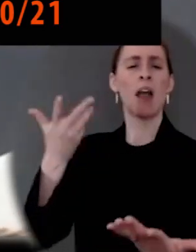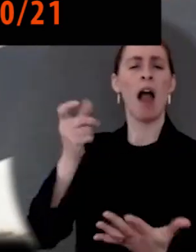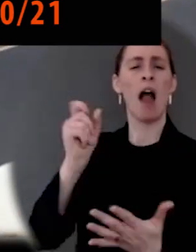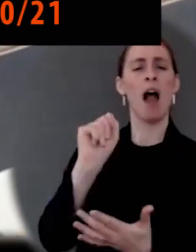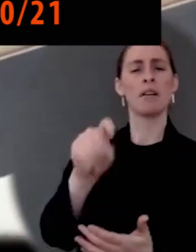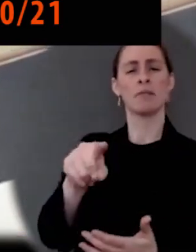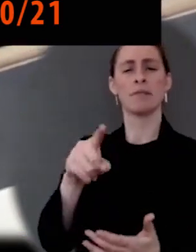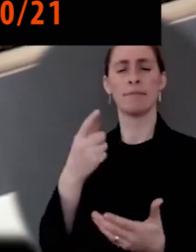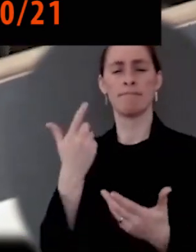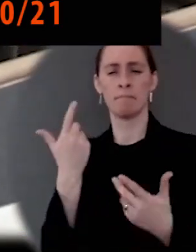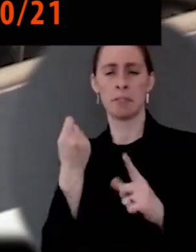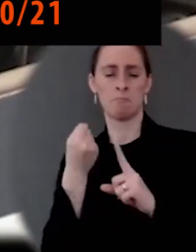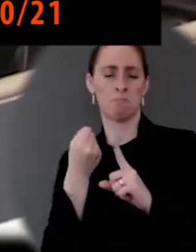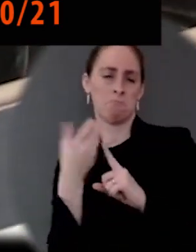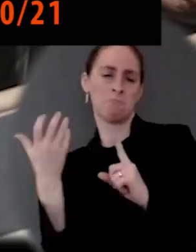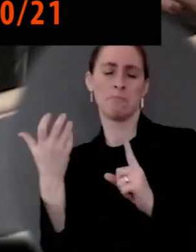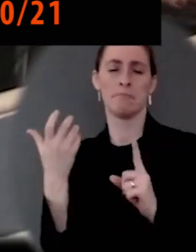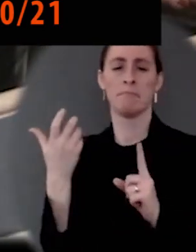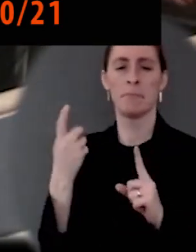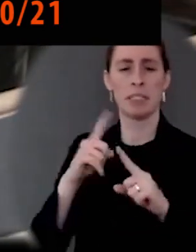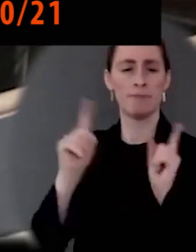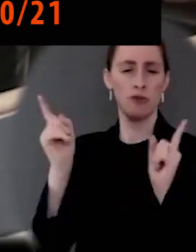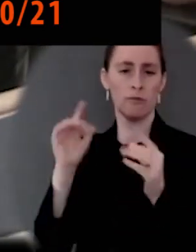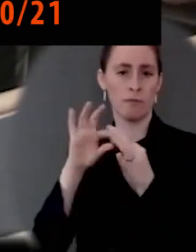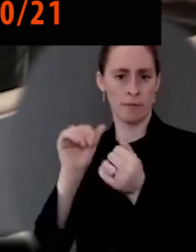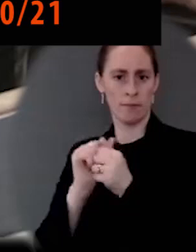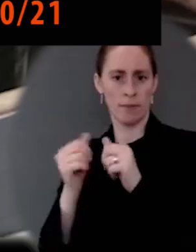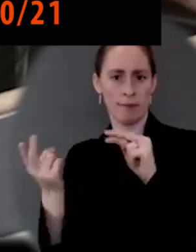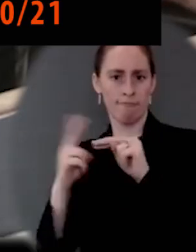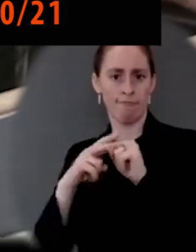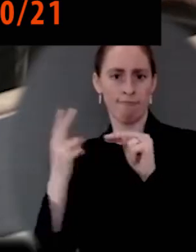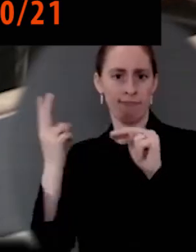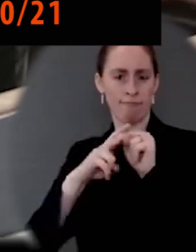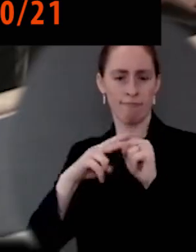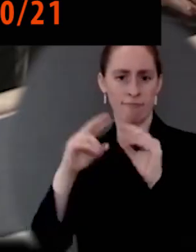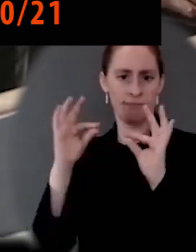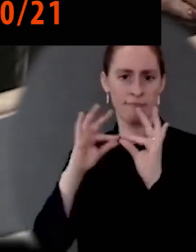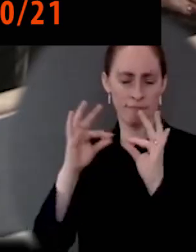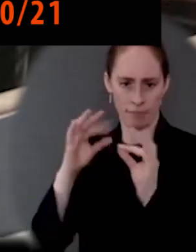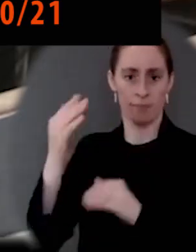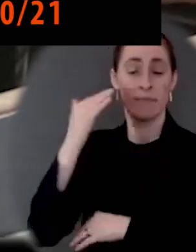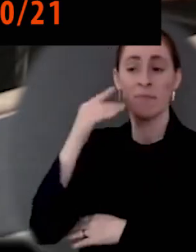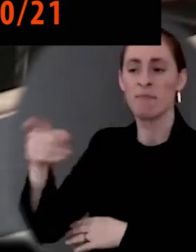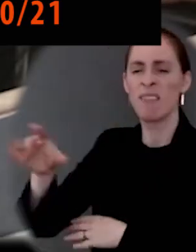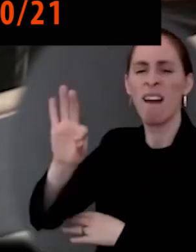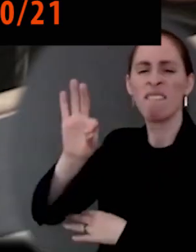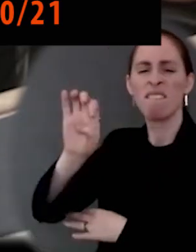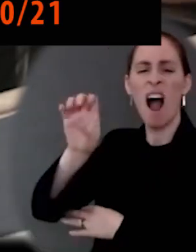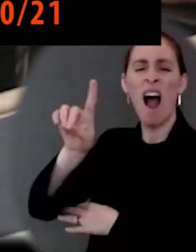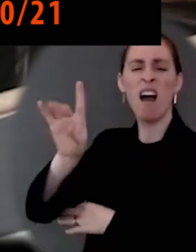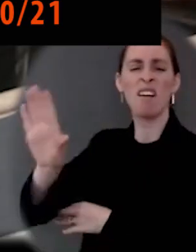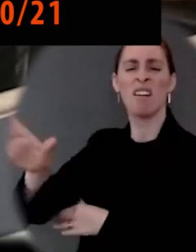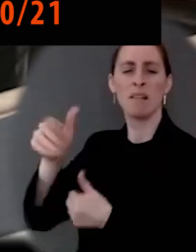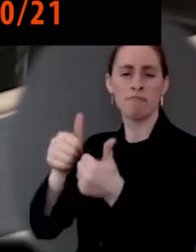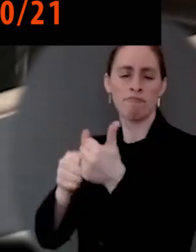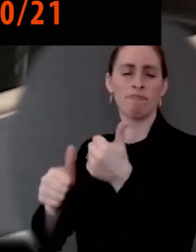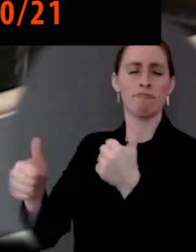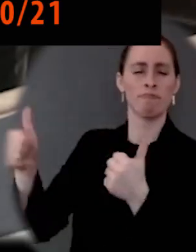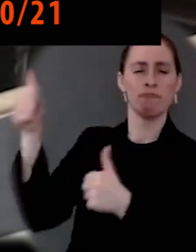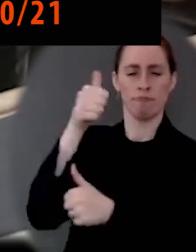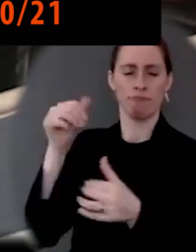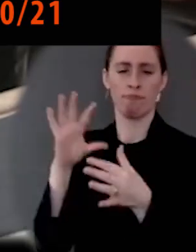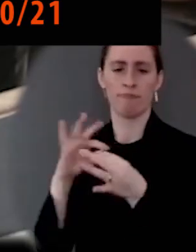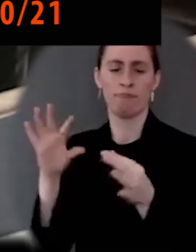because now we have the numbers. Fed Chair Jerome Powell said that transitory is no longer the right way to describe